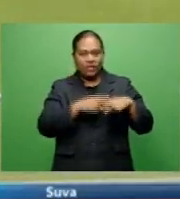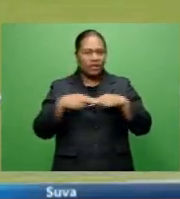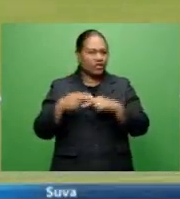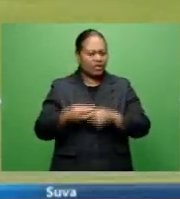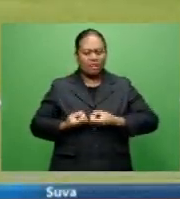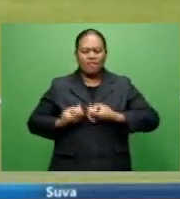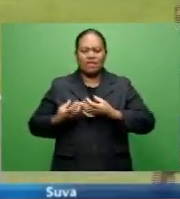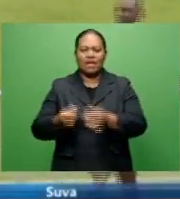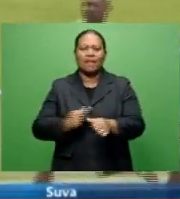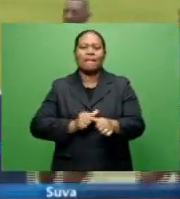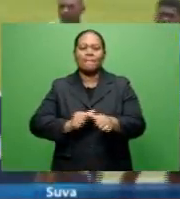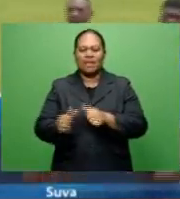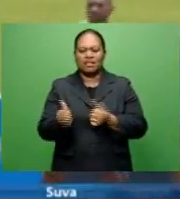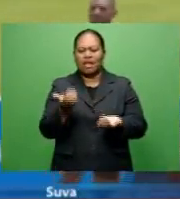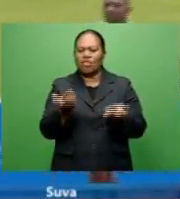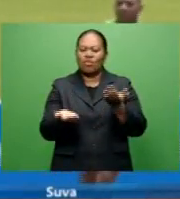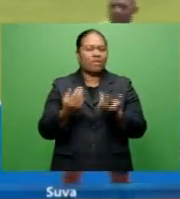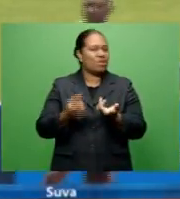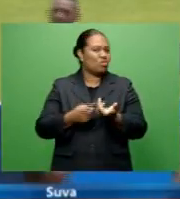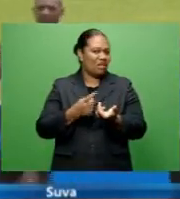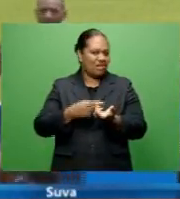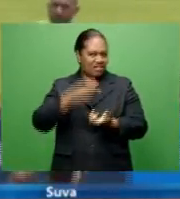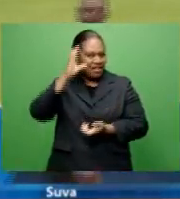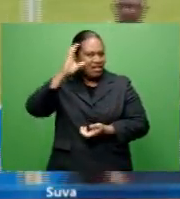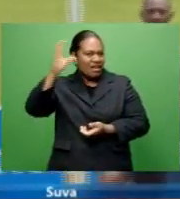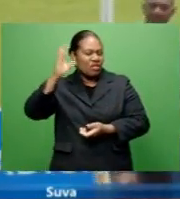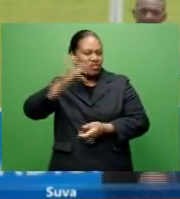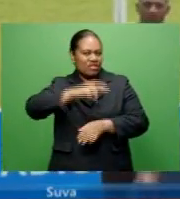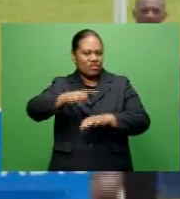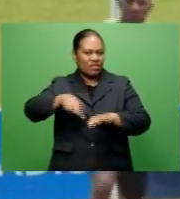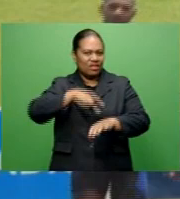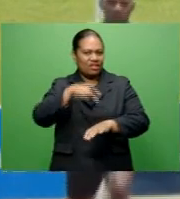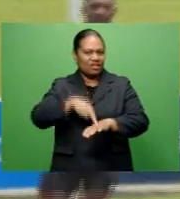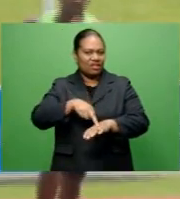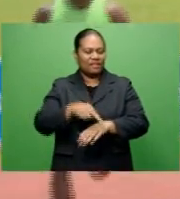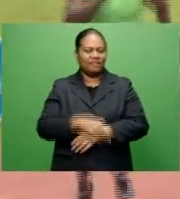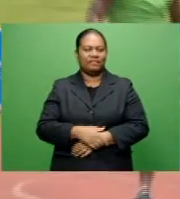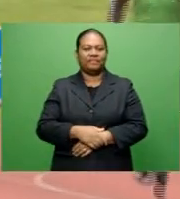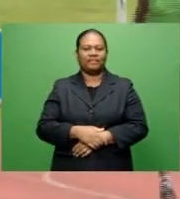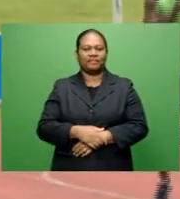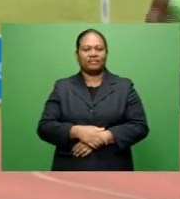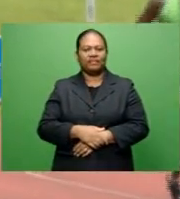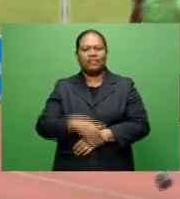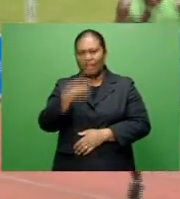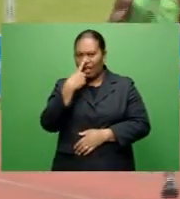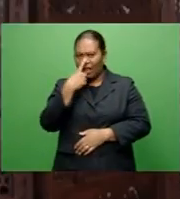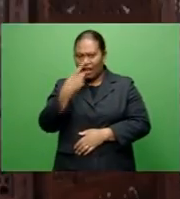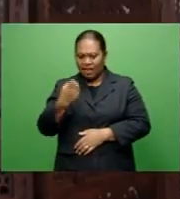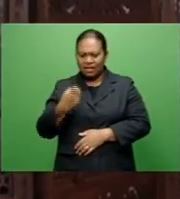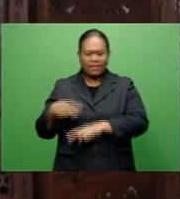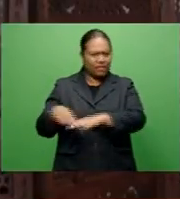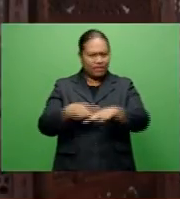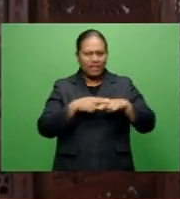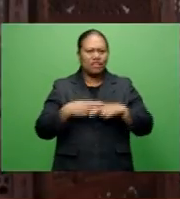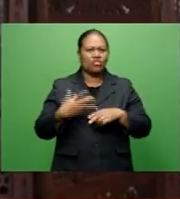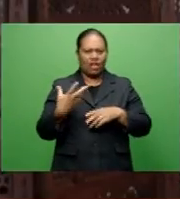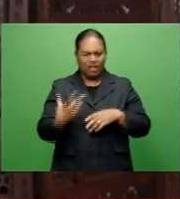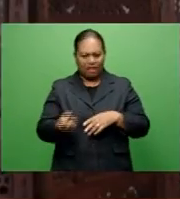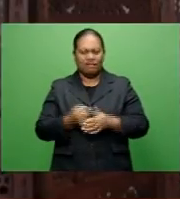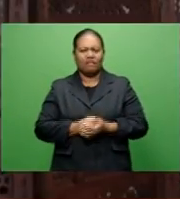are much better compared to other countries in our region. We're fortunate here in Fiji that the sport returned fairly quickly